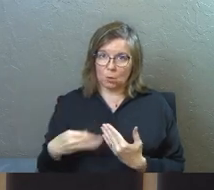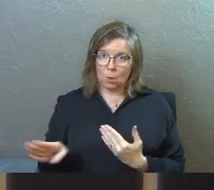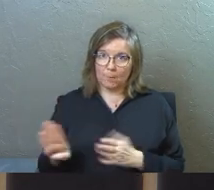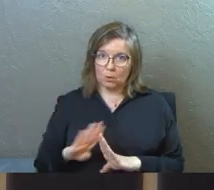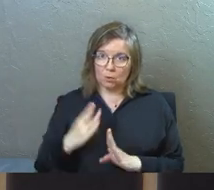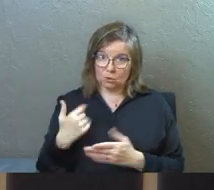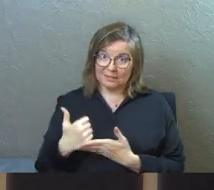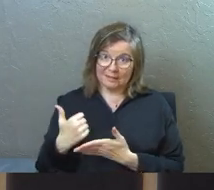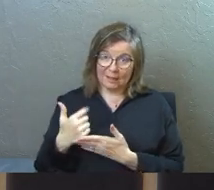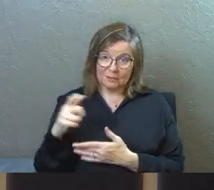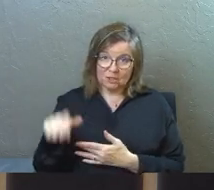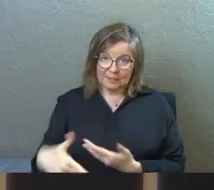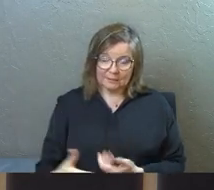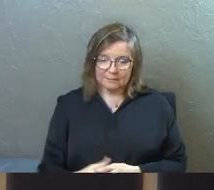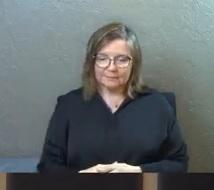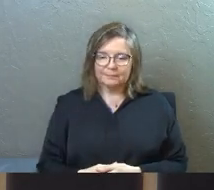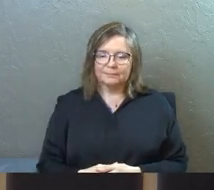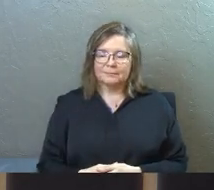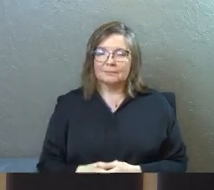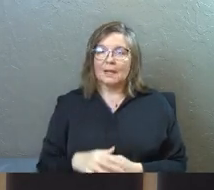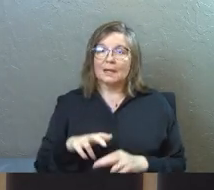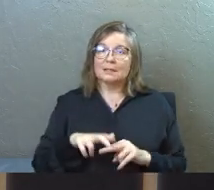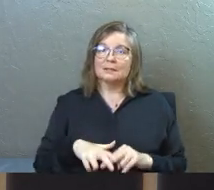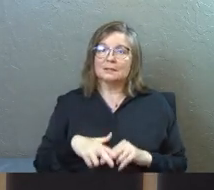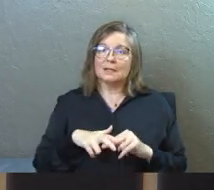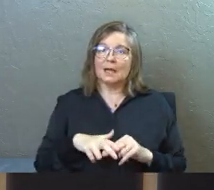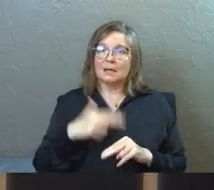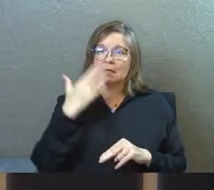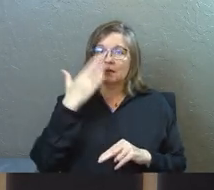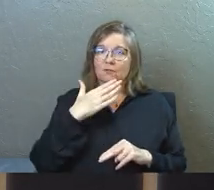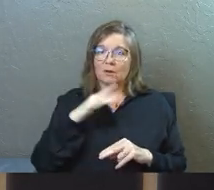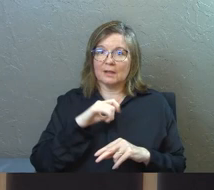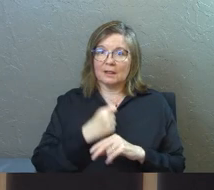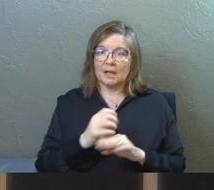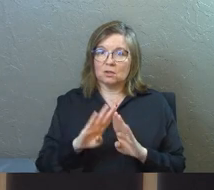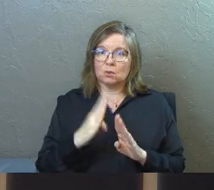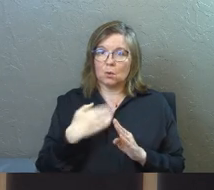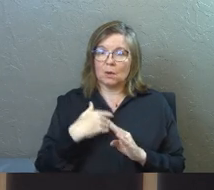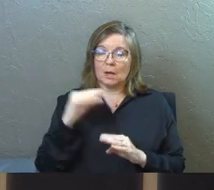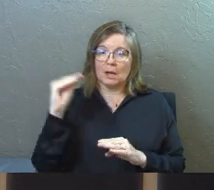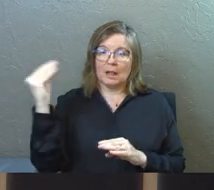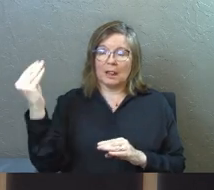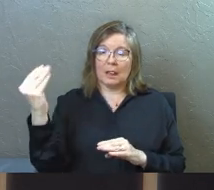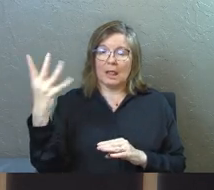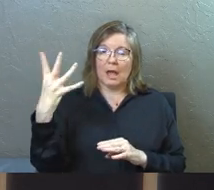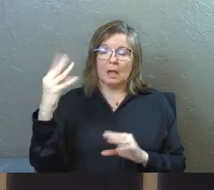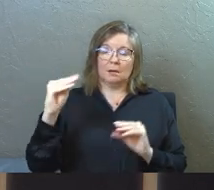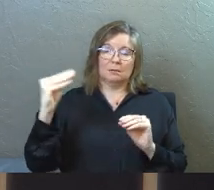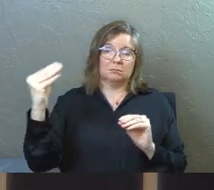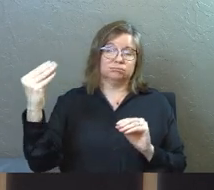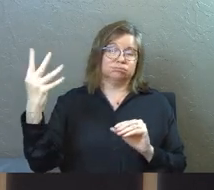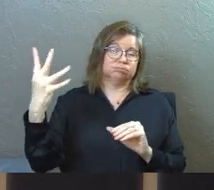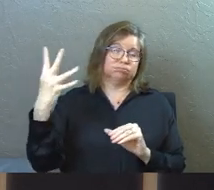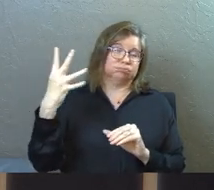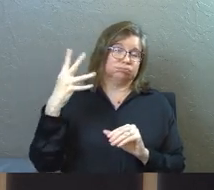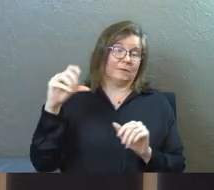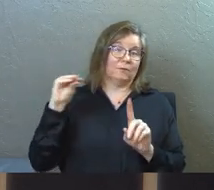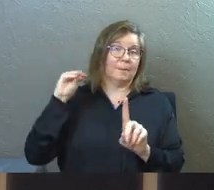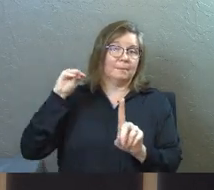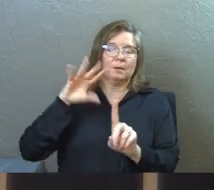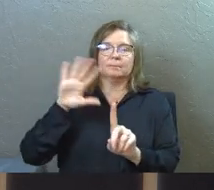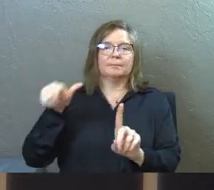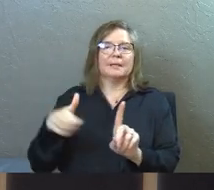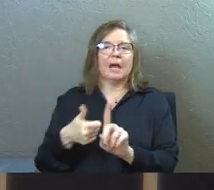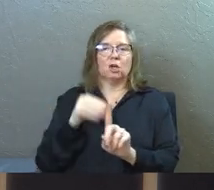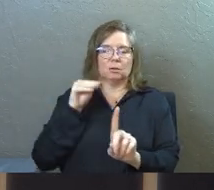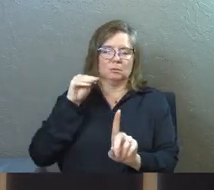back so she could get the help that she needed. And as she sat down in front of that locked door, suddenly a bright light started shining from behind